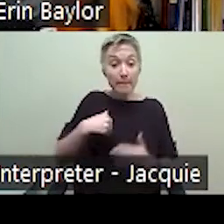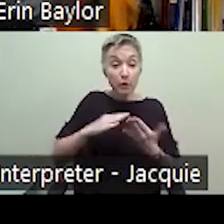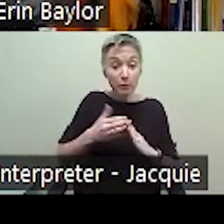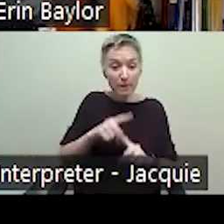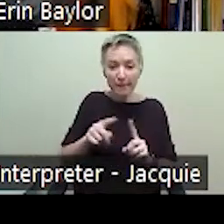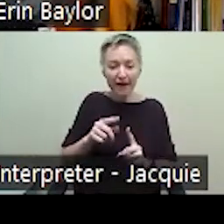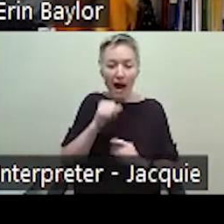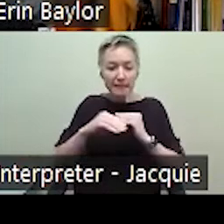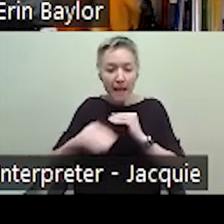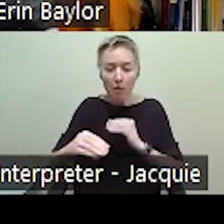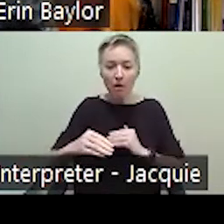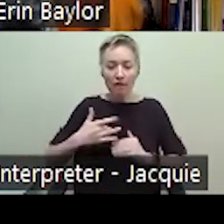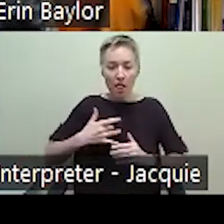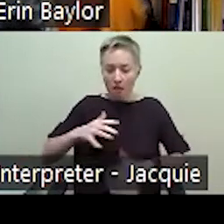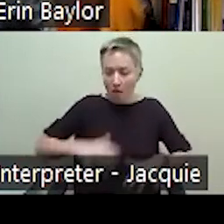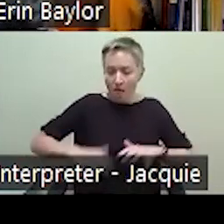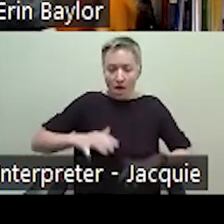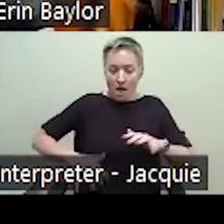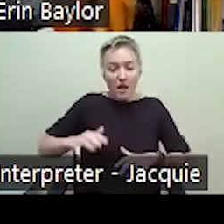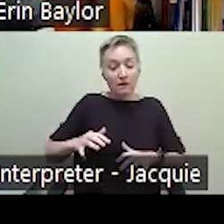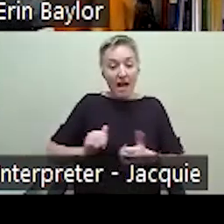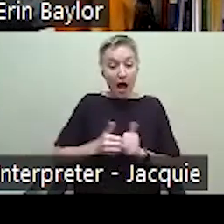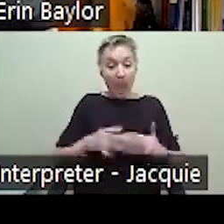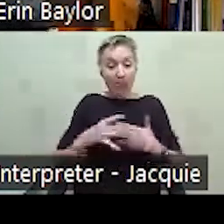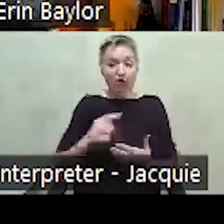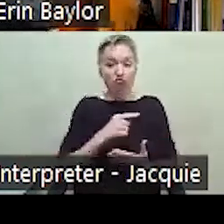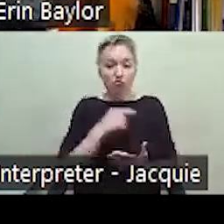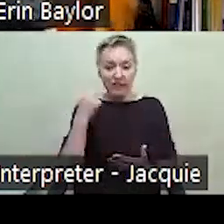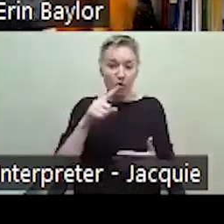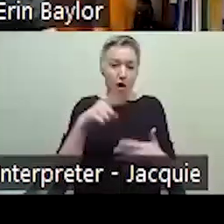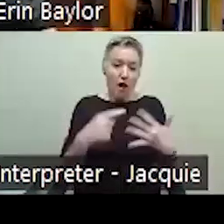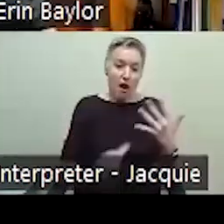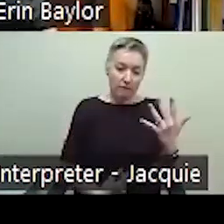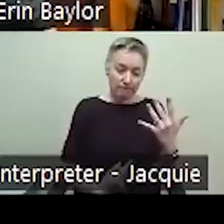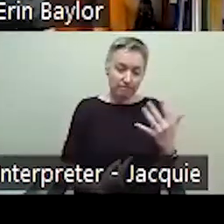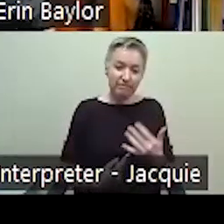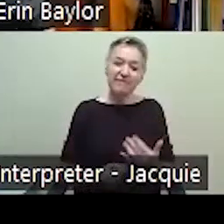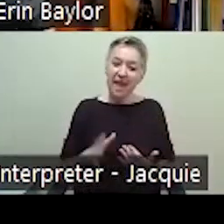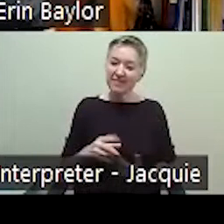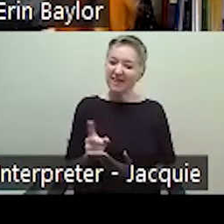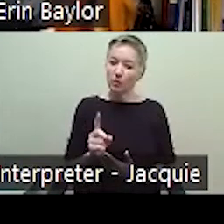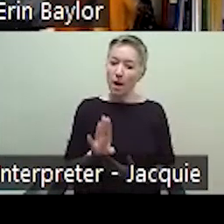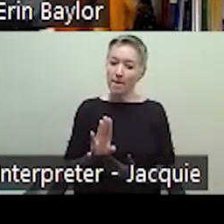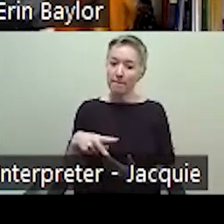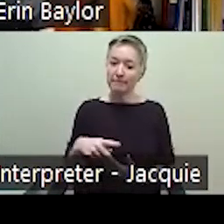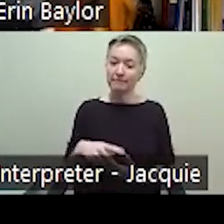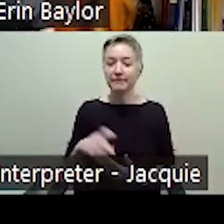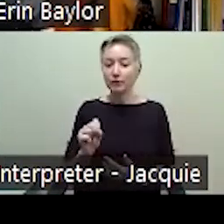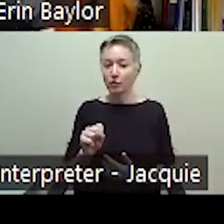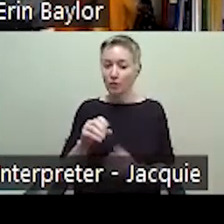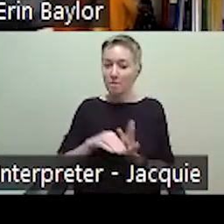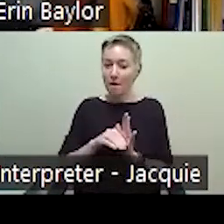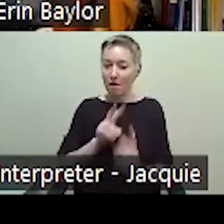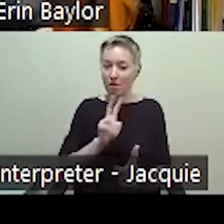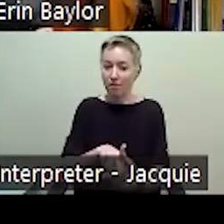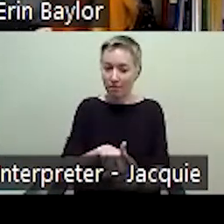risk for a lot of things. And this is, where the biopsychosocial model probably comes in, right, looking at our clients as whole